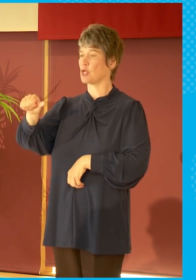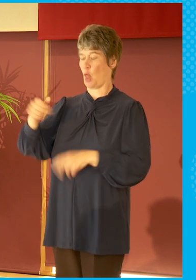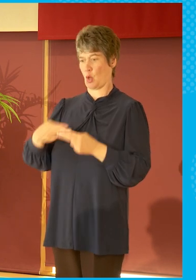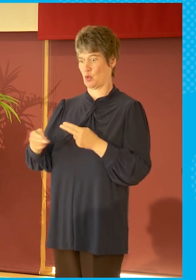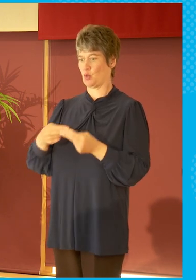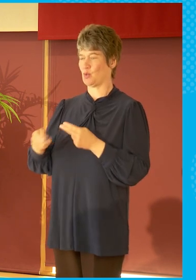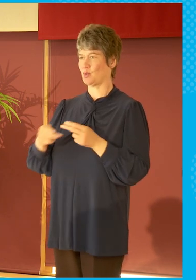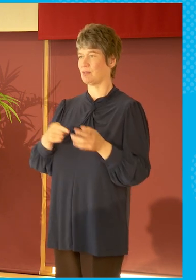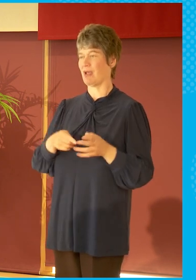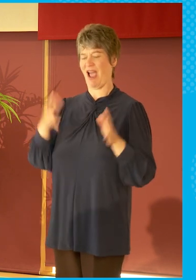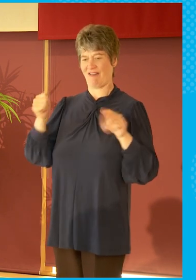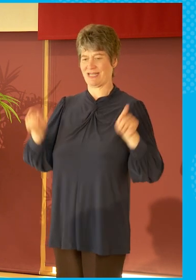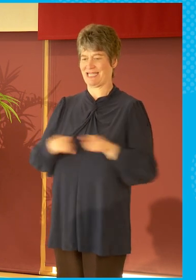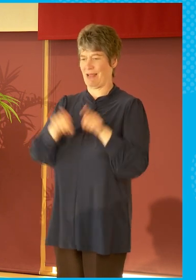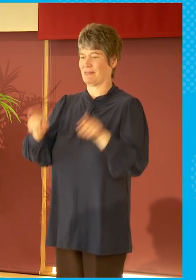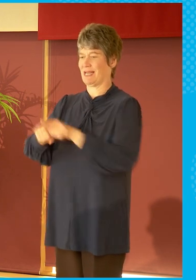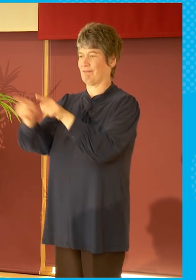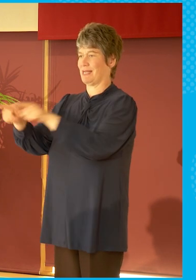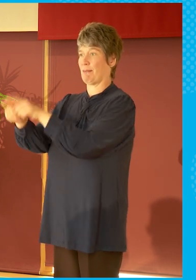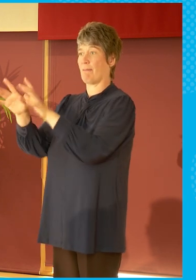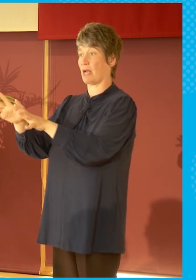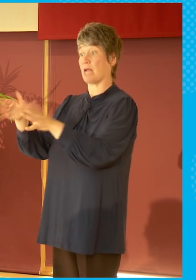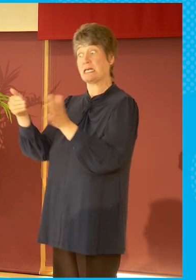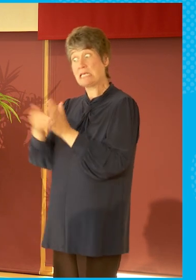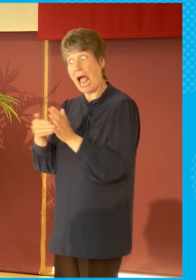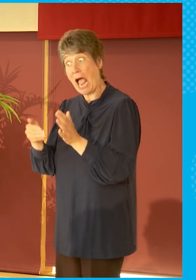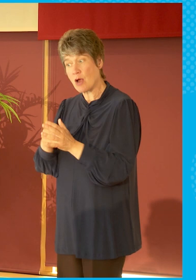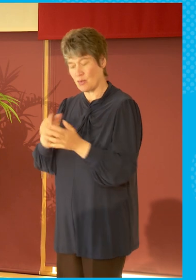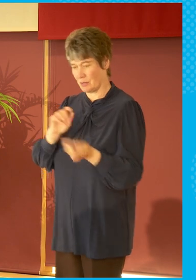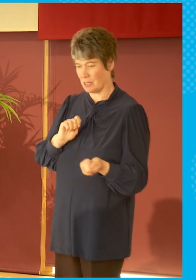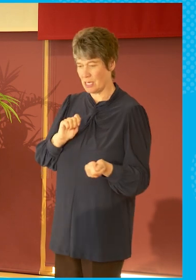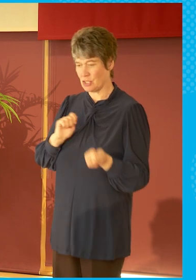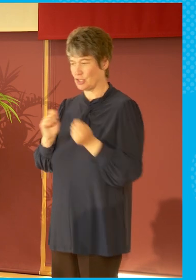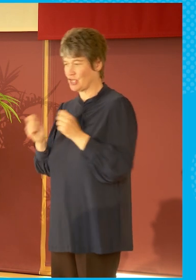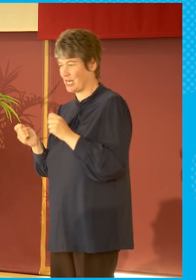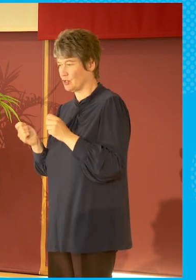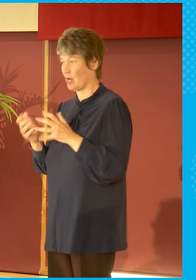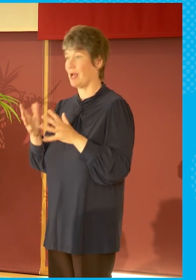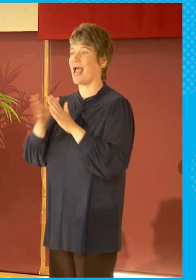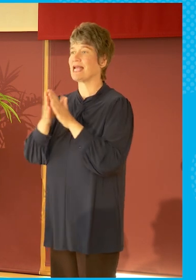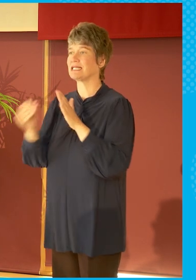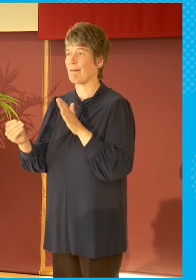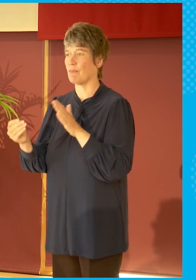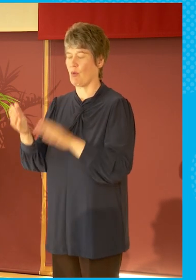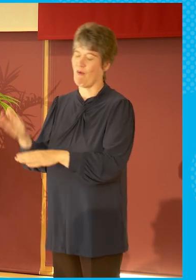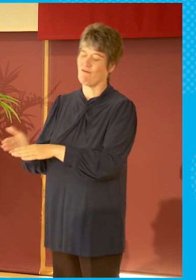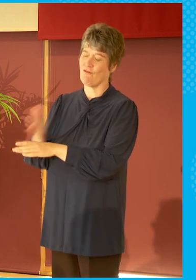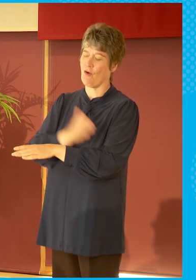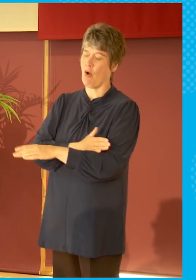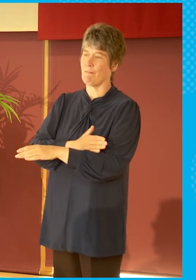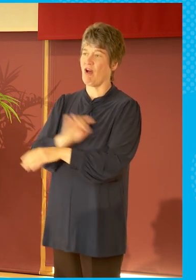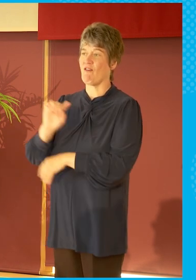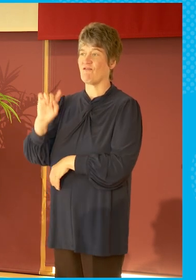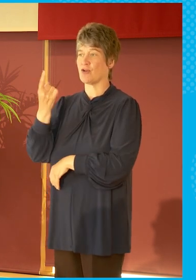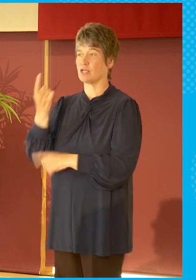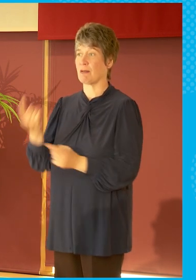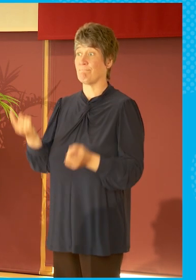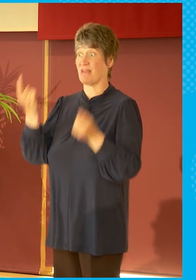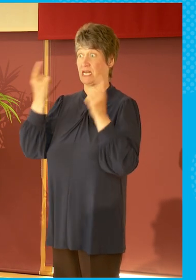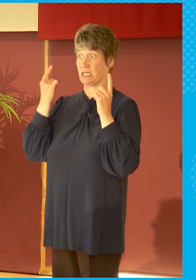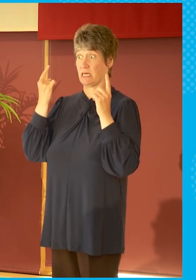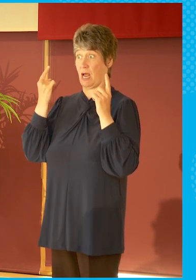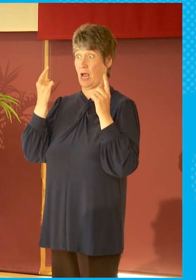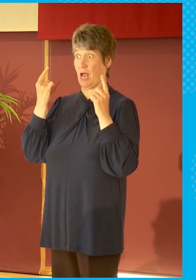be looking at, you know, push notifications if the, you when the former First Minister spoke when she was